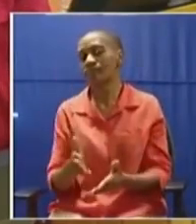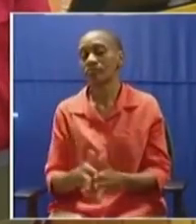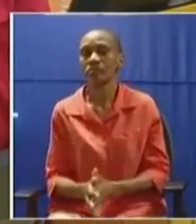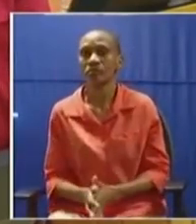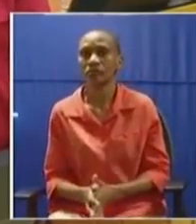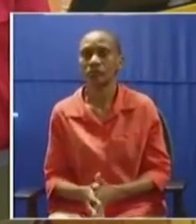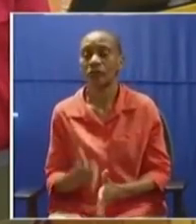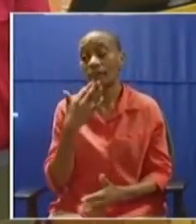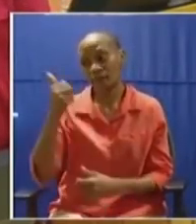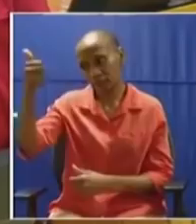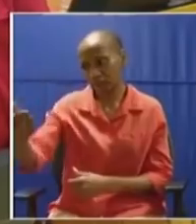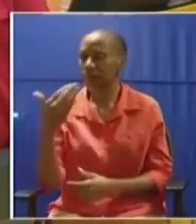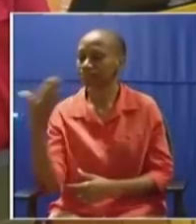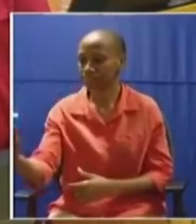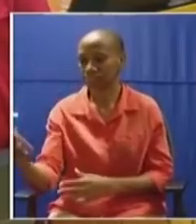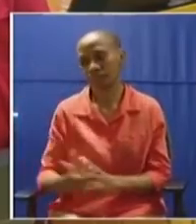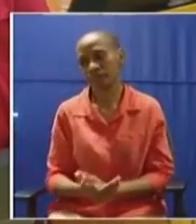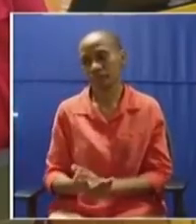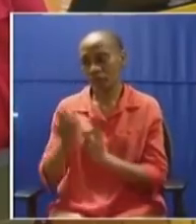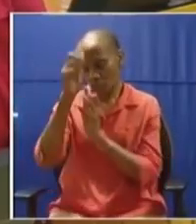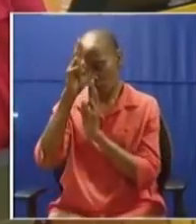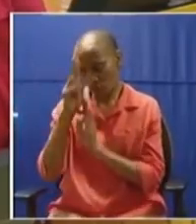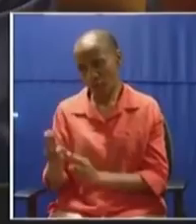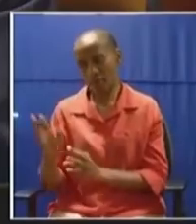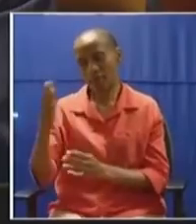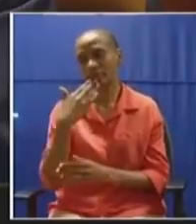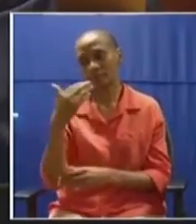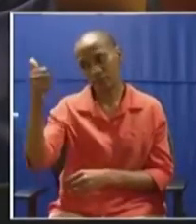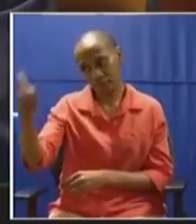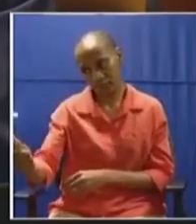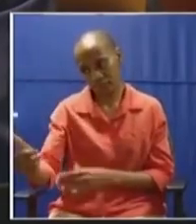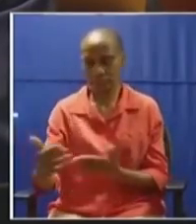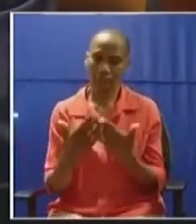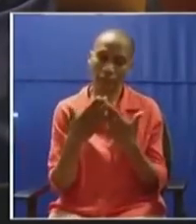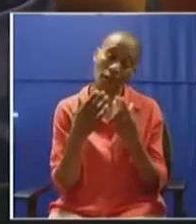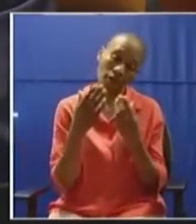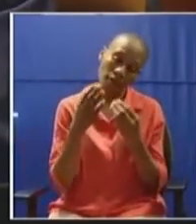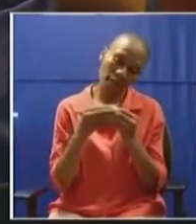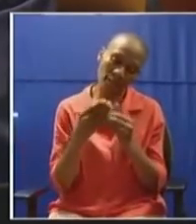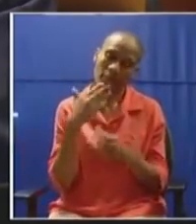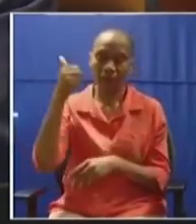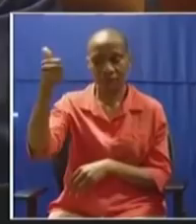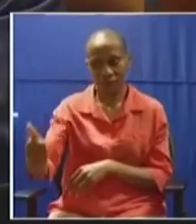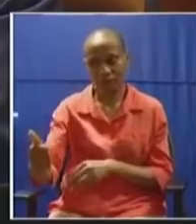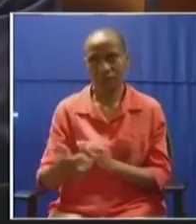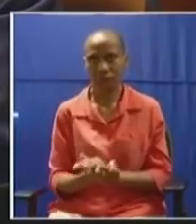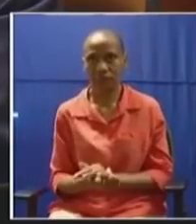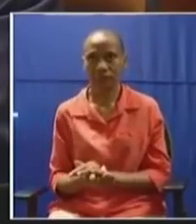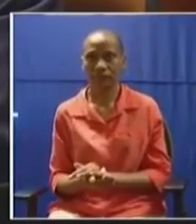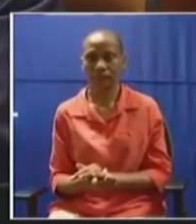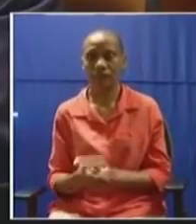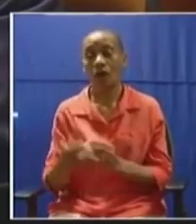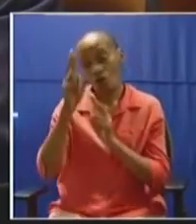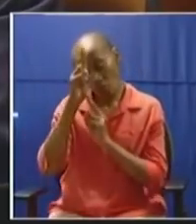Take your seat now. Thank you. Just tell him that otherwise we will come there for him now. We don't fear him. He's useless.